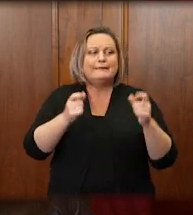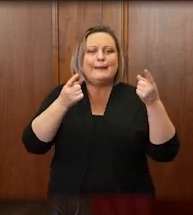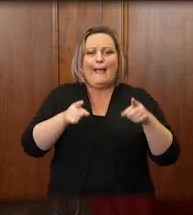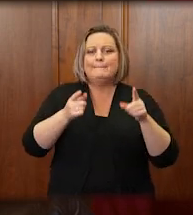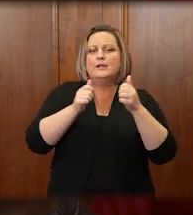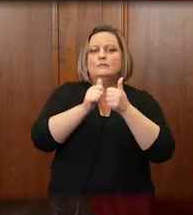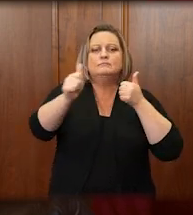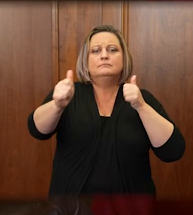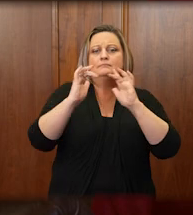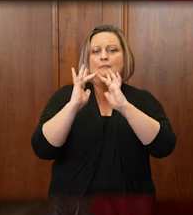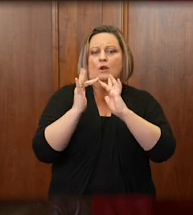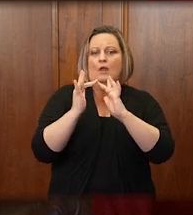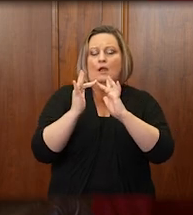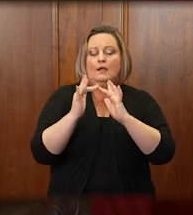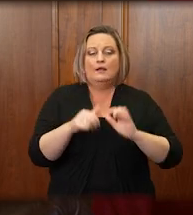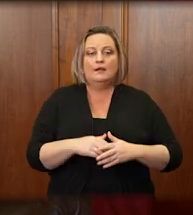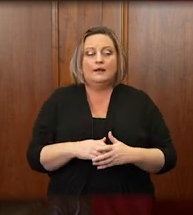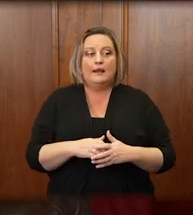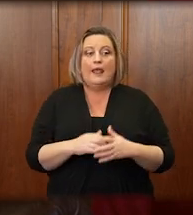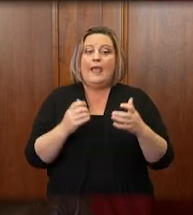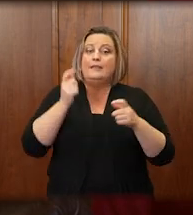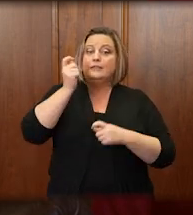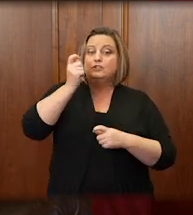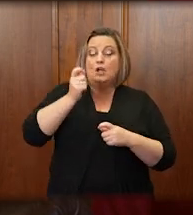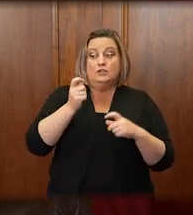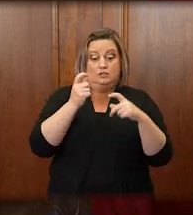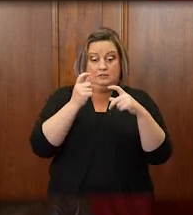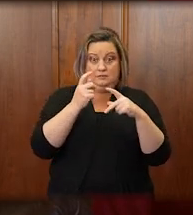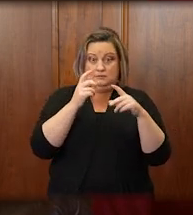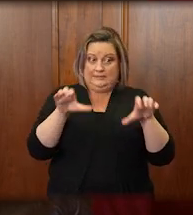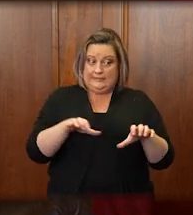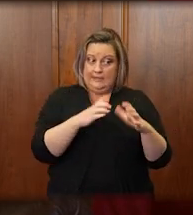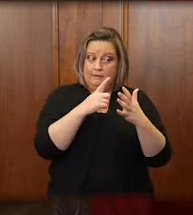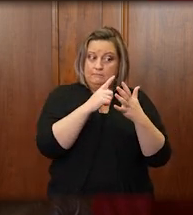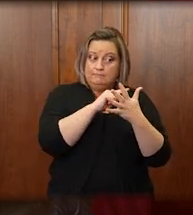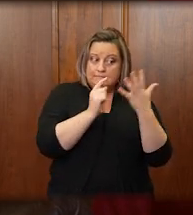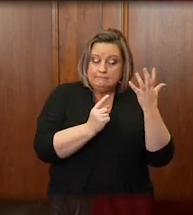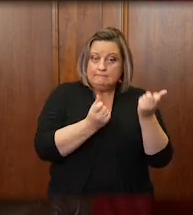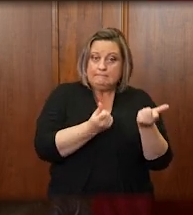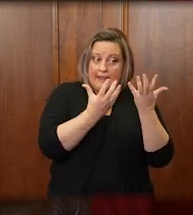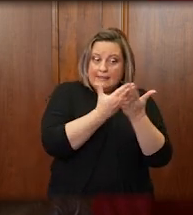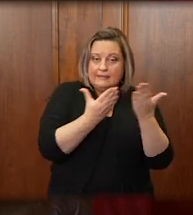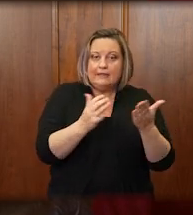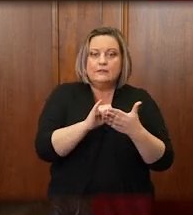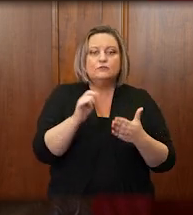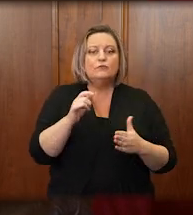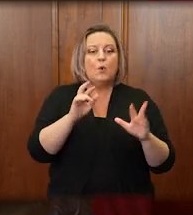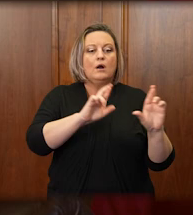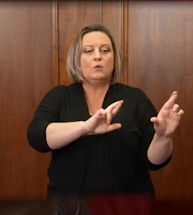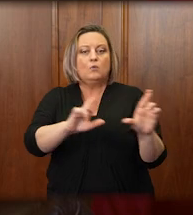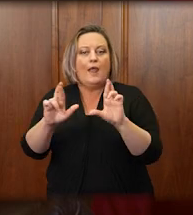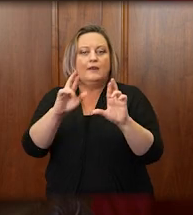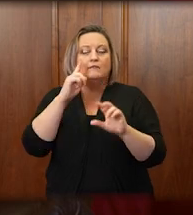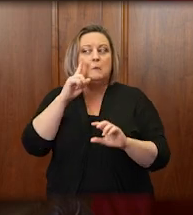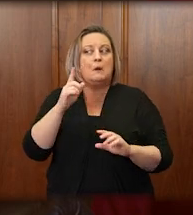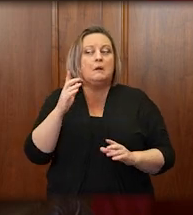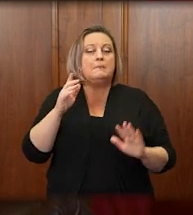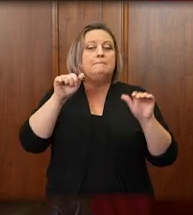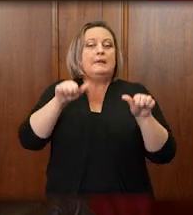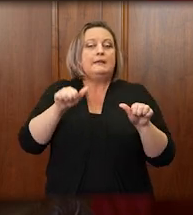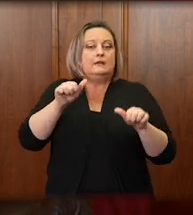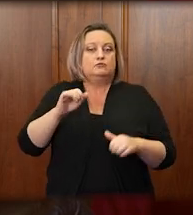they could, preparing the way for pre-trial resolution or settlement or the eventual jury trial if that was necessary.